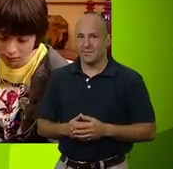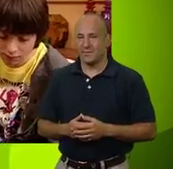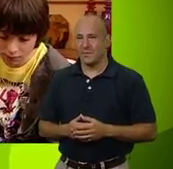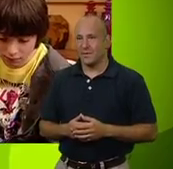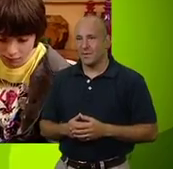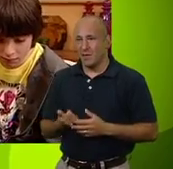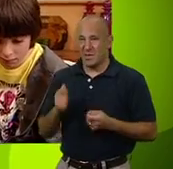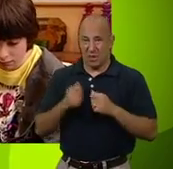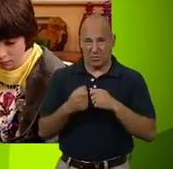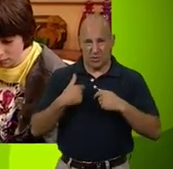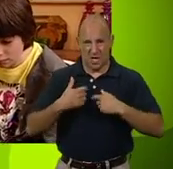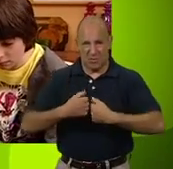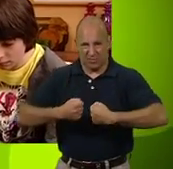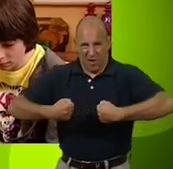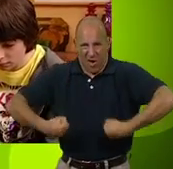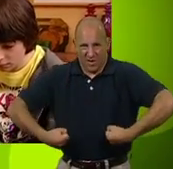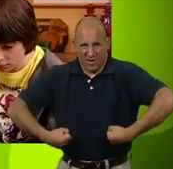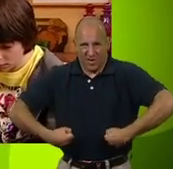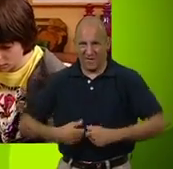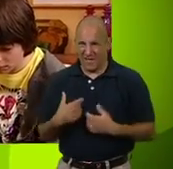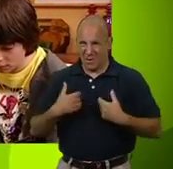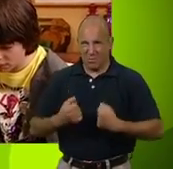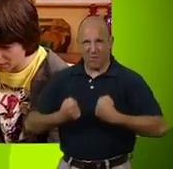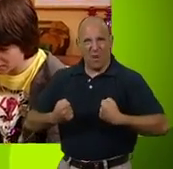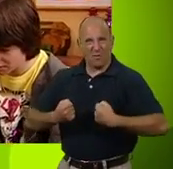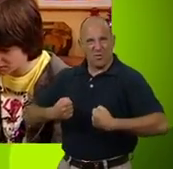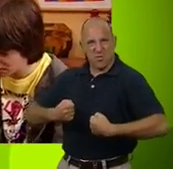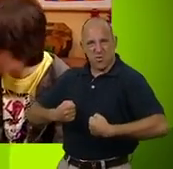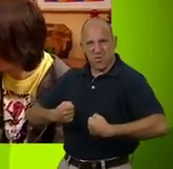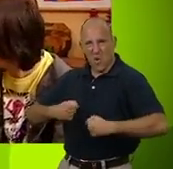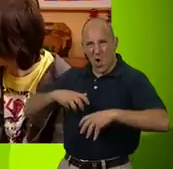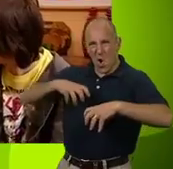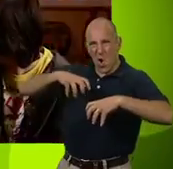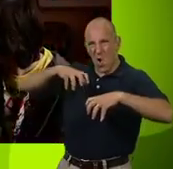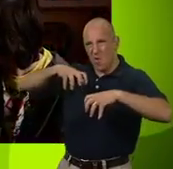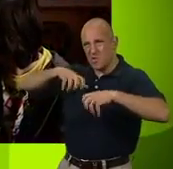At least you've managed to turn me into the Incredible Hulk. I've never felt so powerful. Whoa!